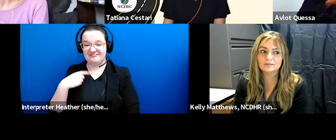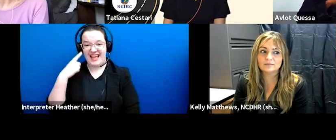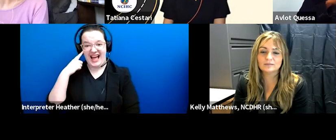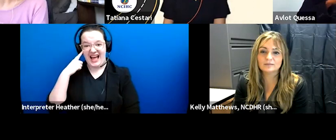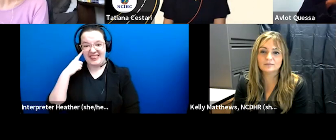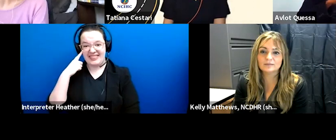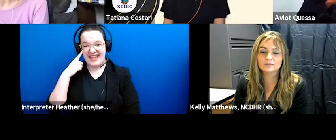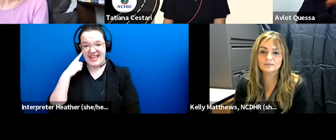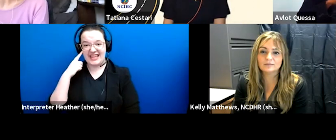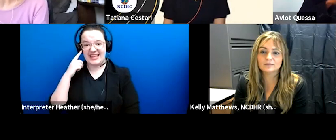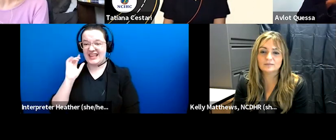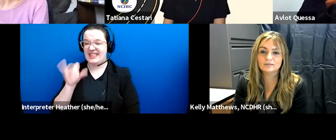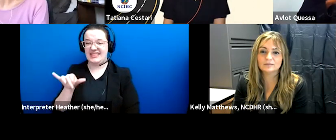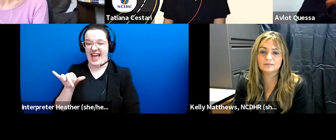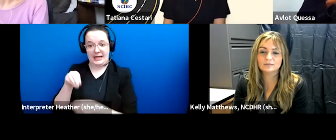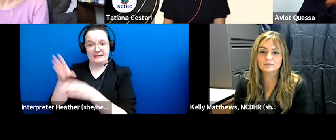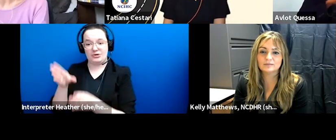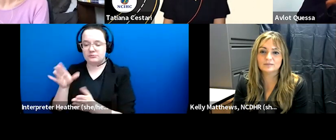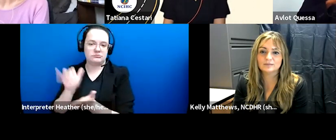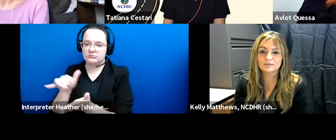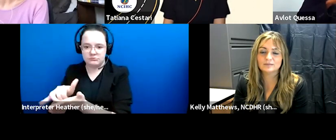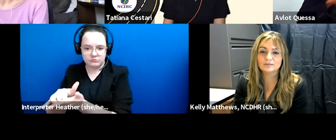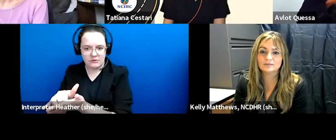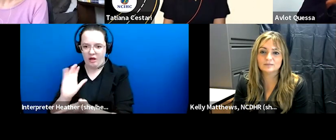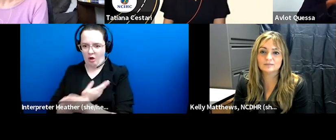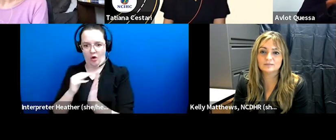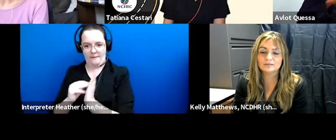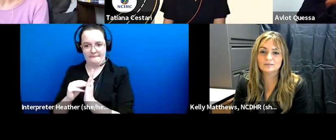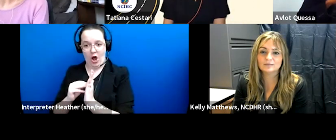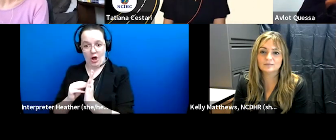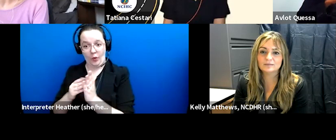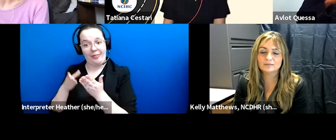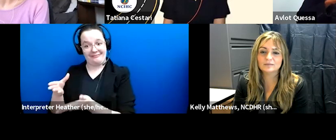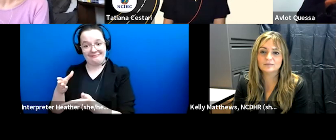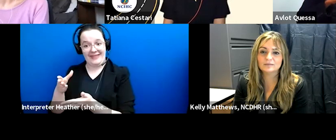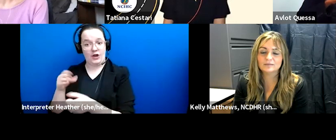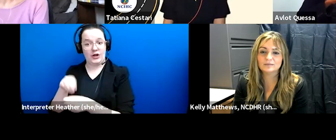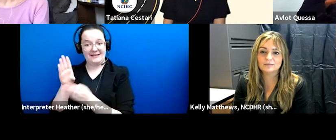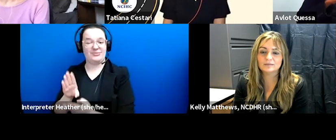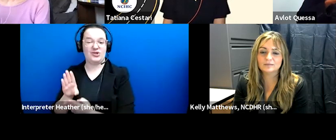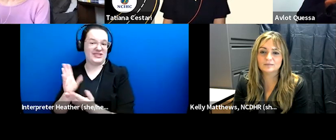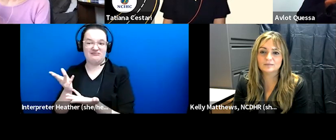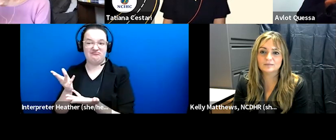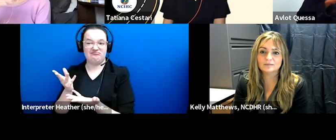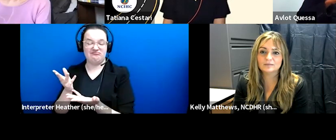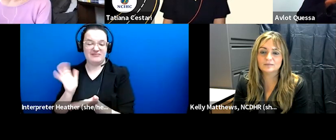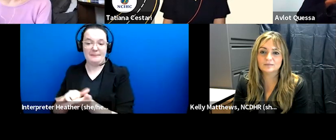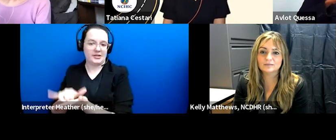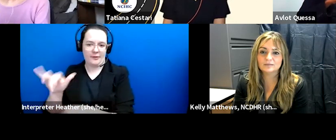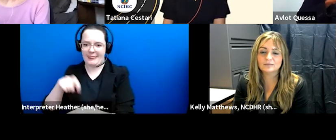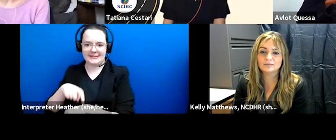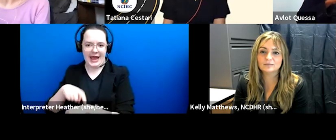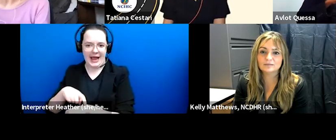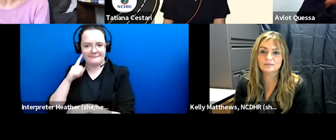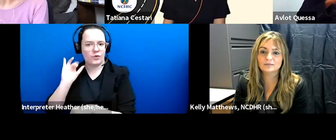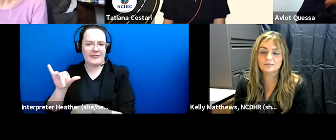if the model that we had would have been an impossibility to do on site at that time at you know for